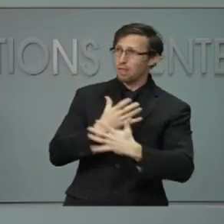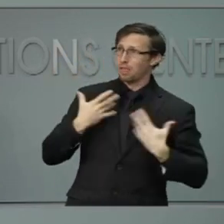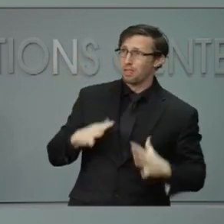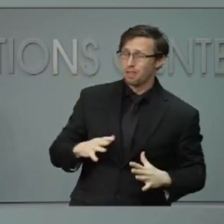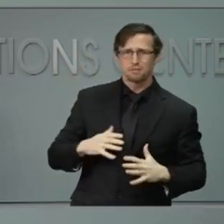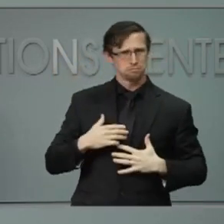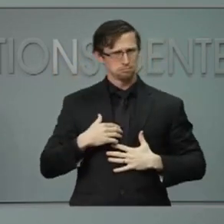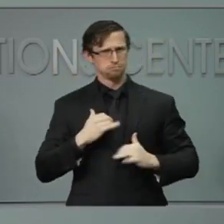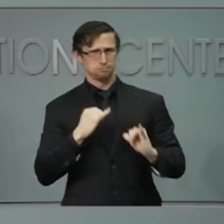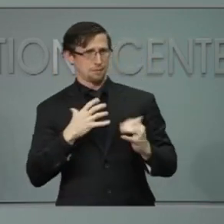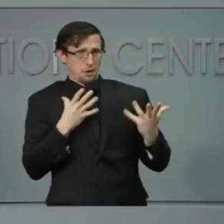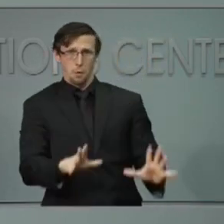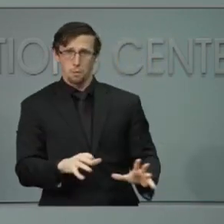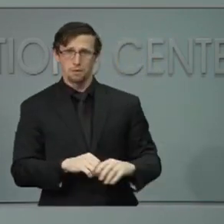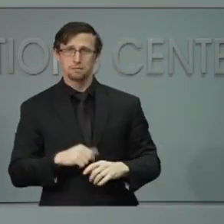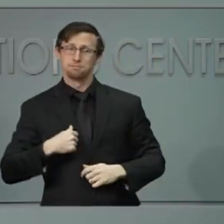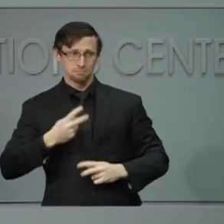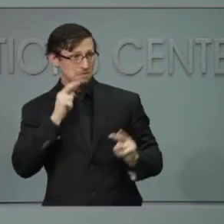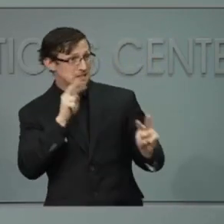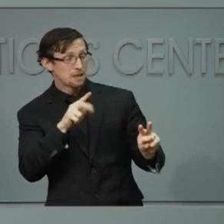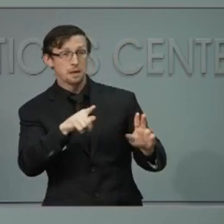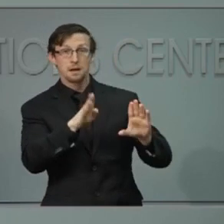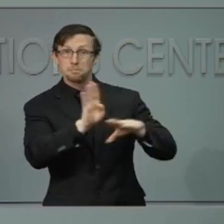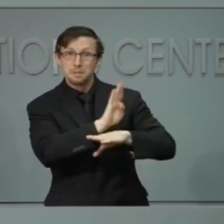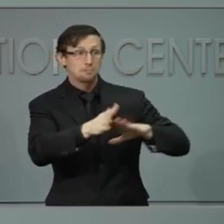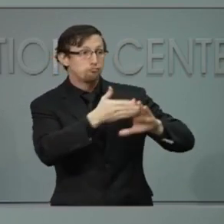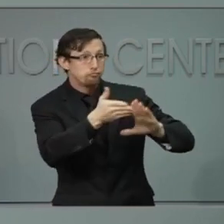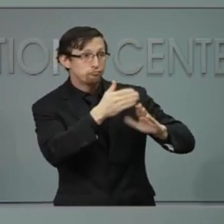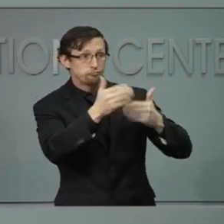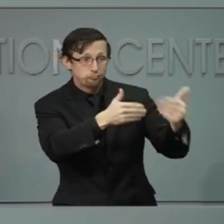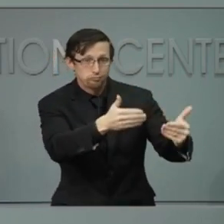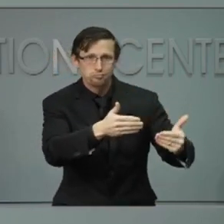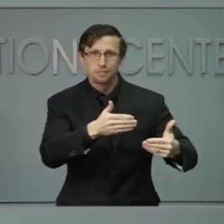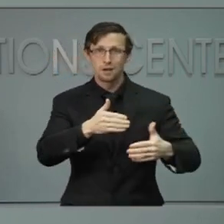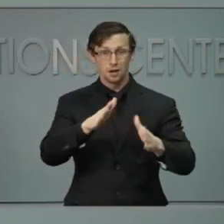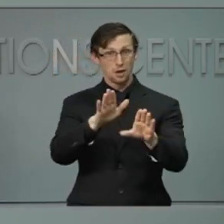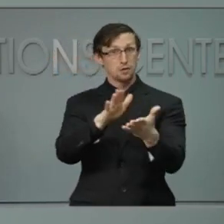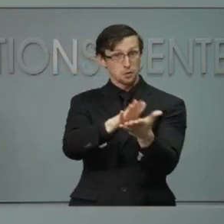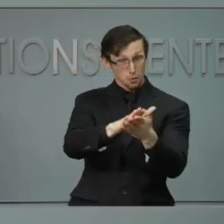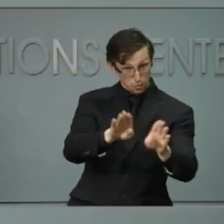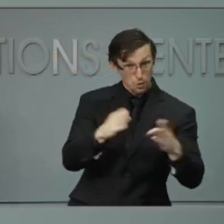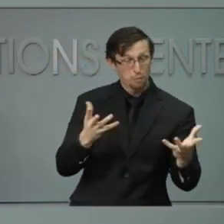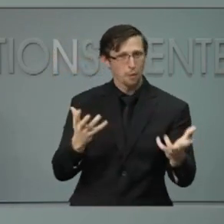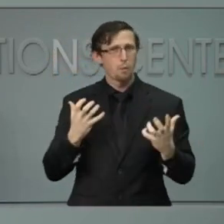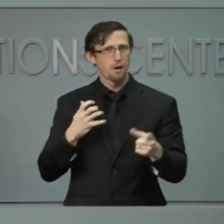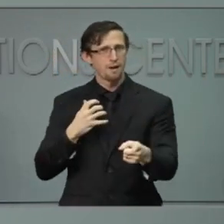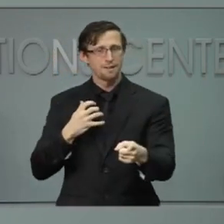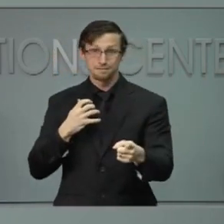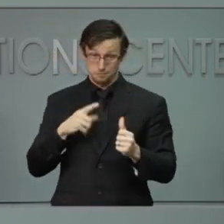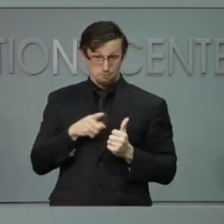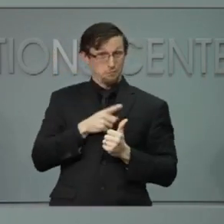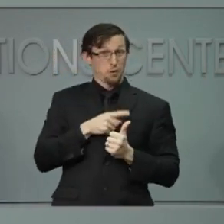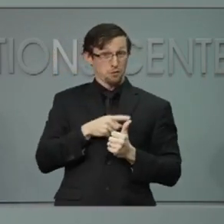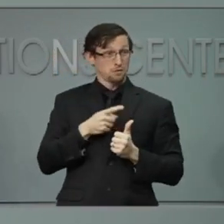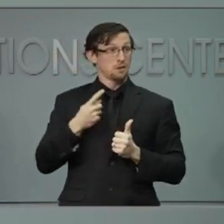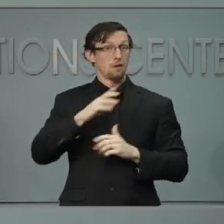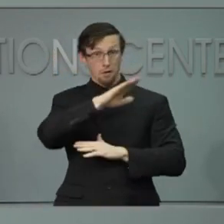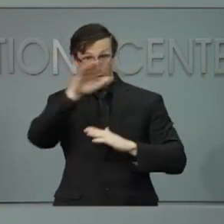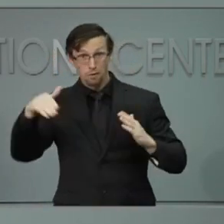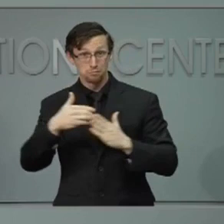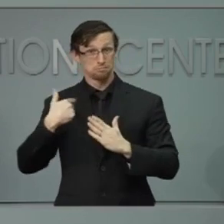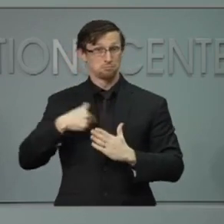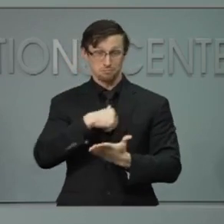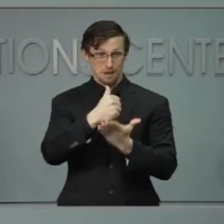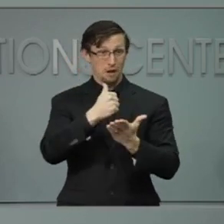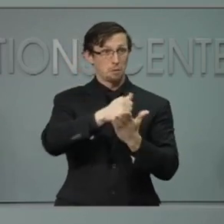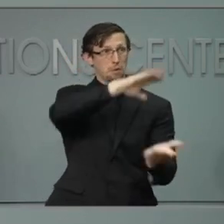I want to keep them in business. I want our kids to go back to school, but we must work together to change the